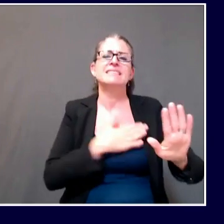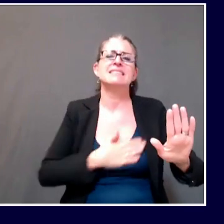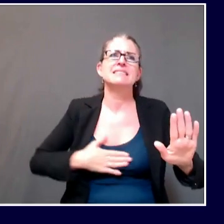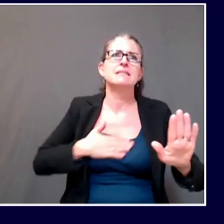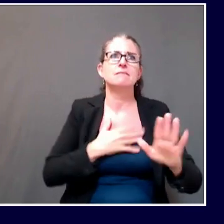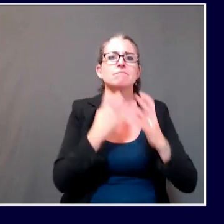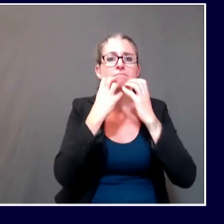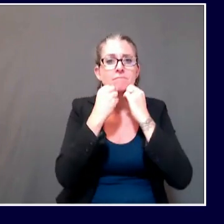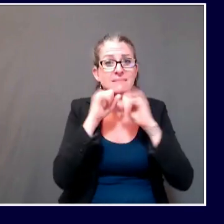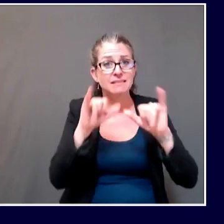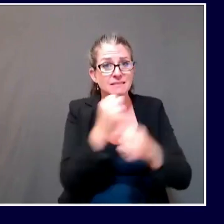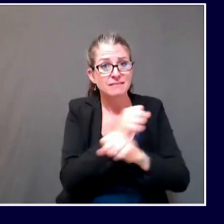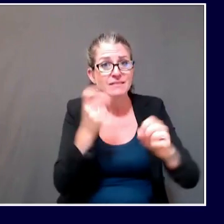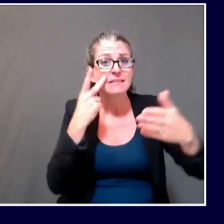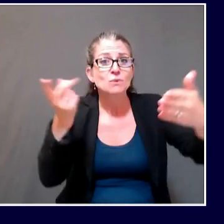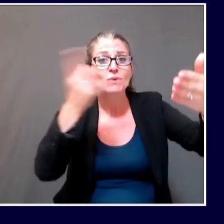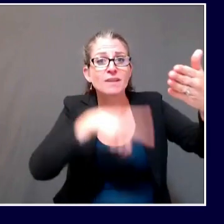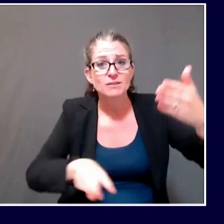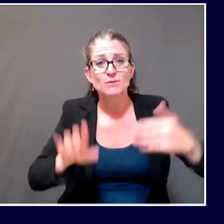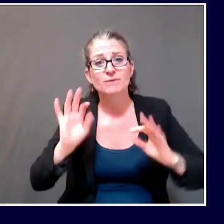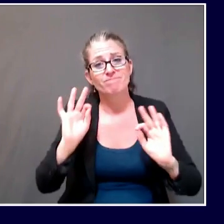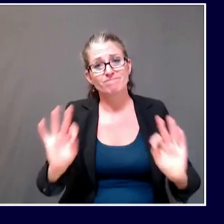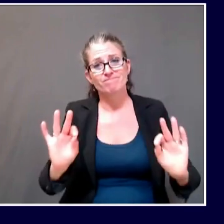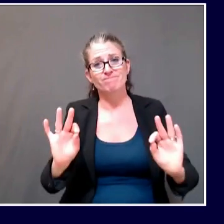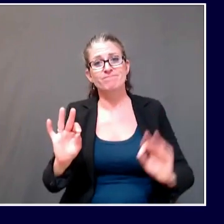Thank you so much. Thank you, everyone.